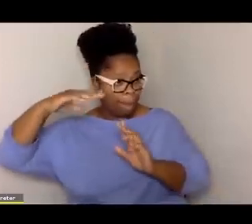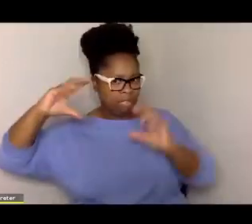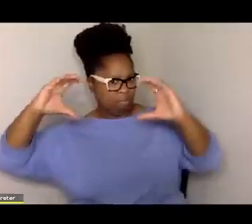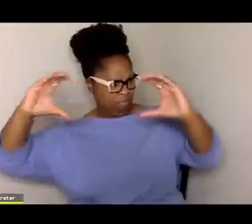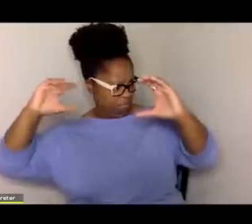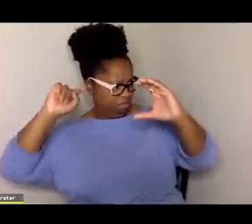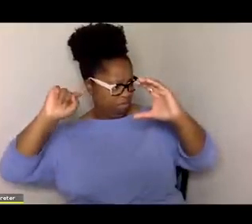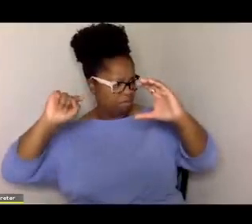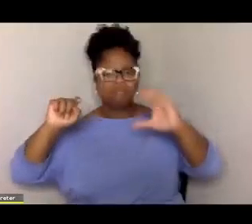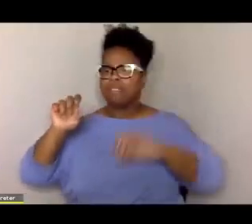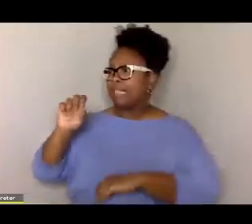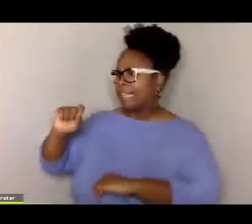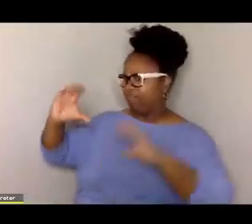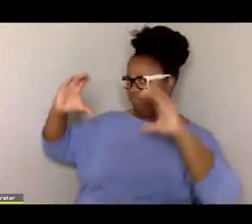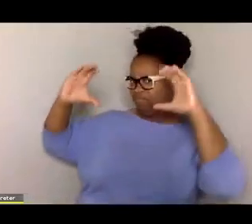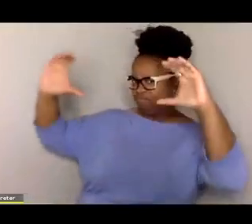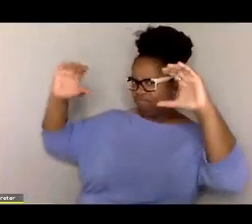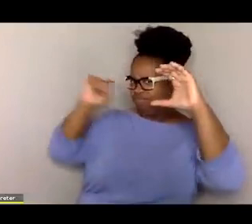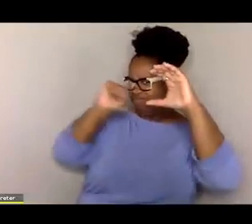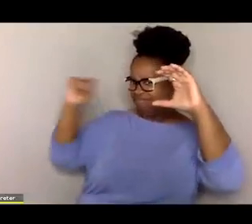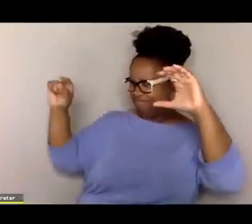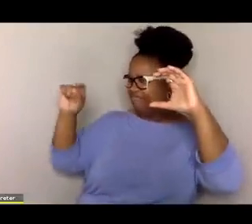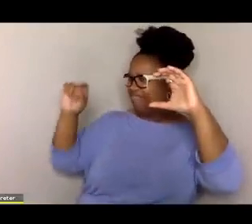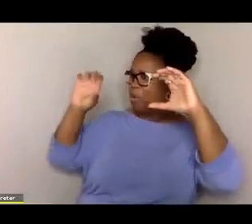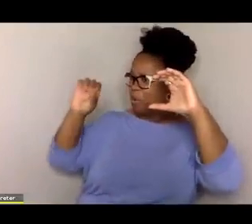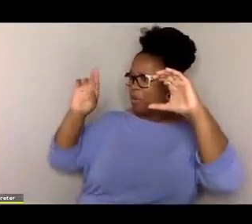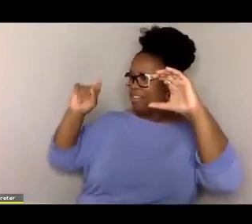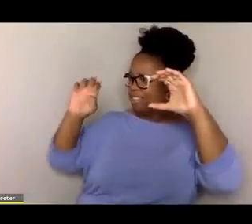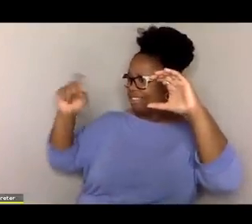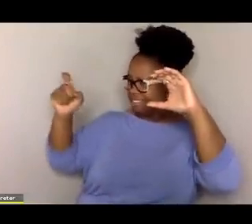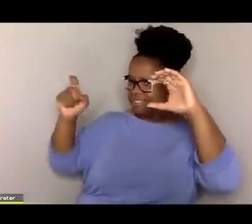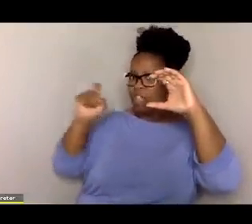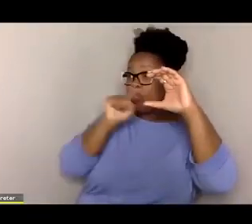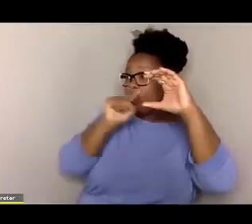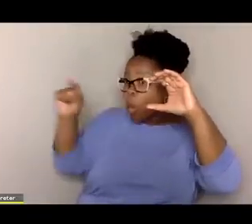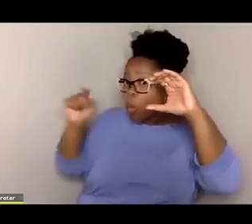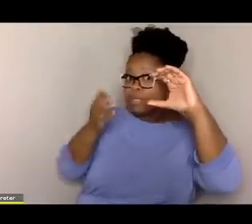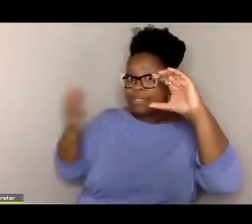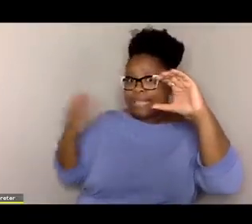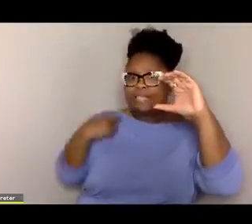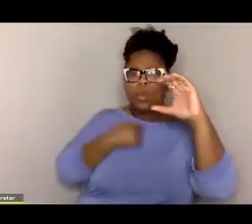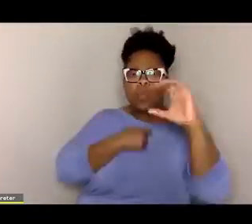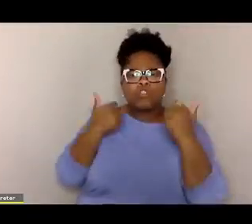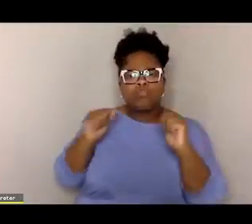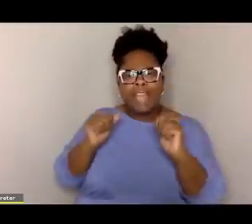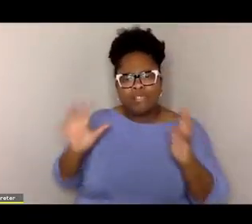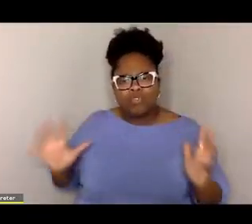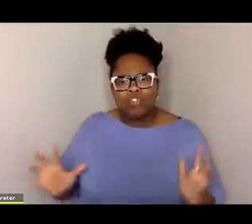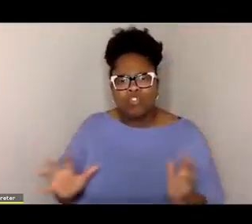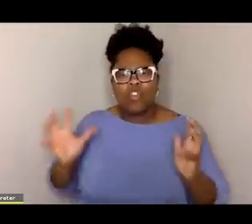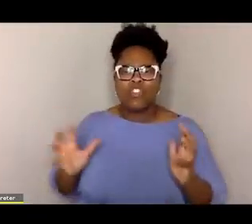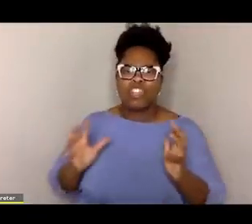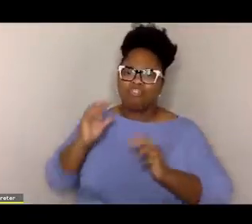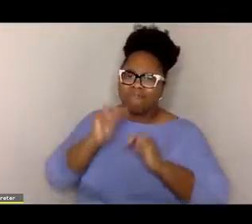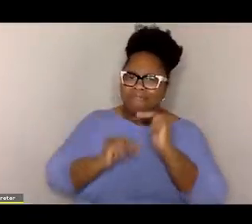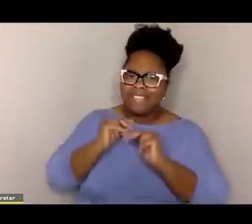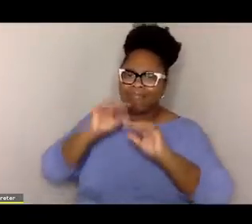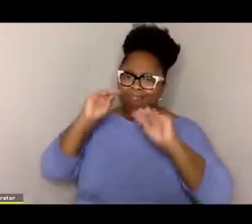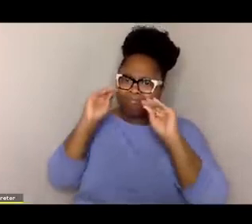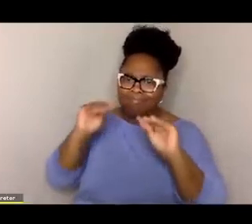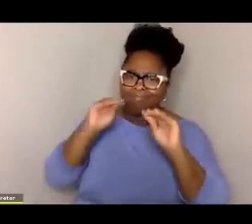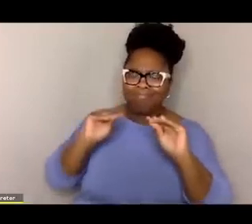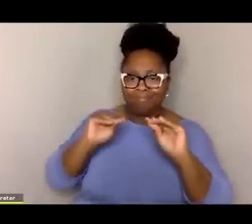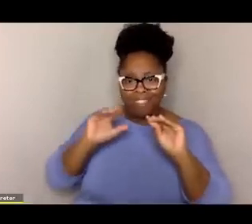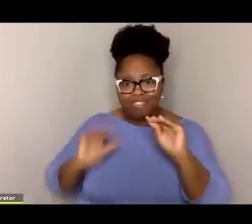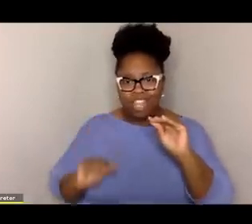brain. And that, those capabilities are the things that we're trying to basically encourage and